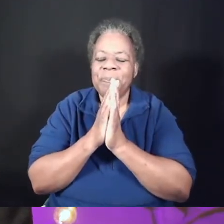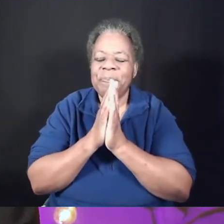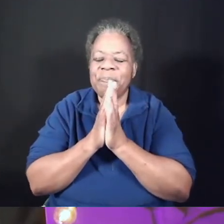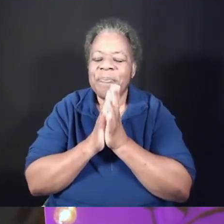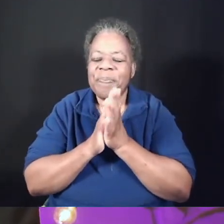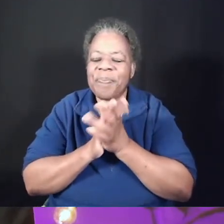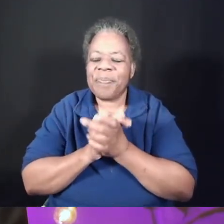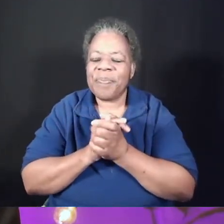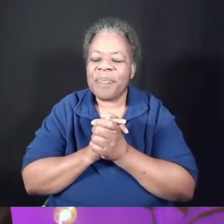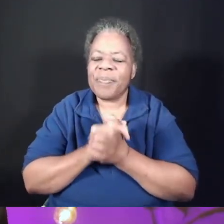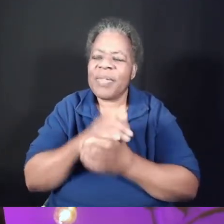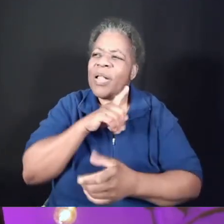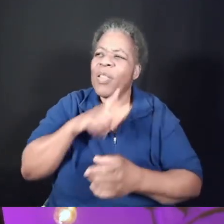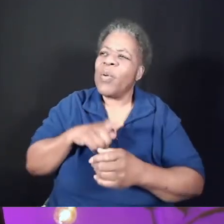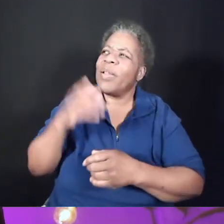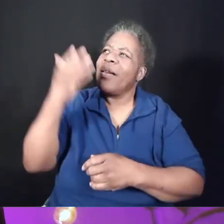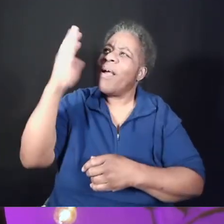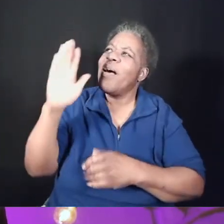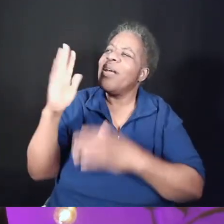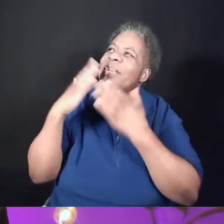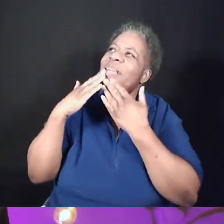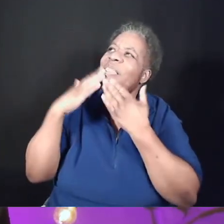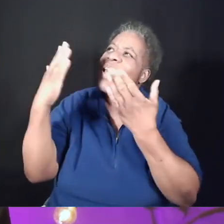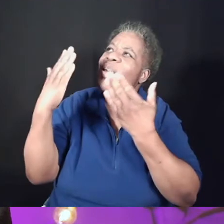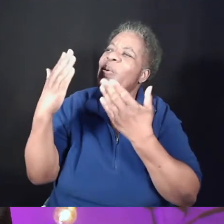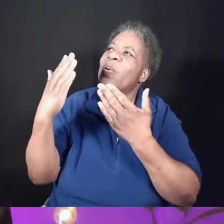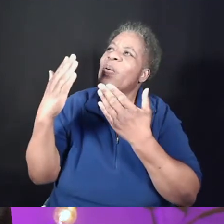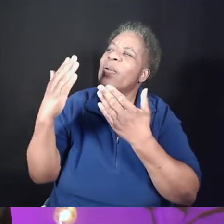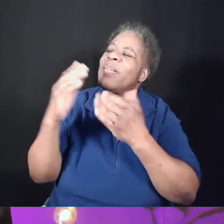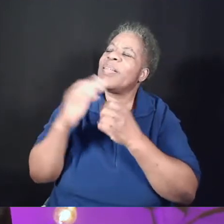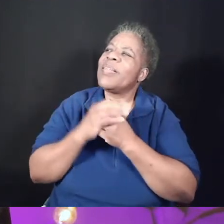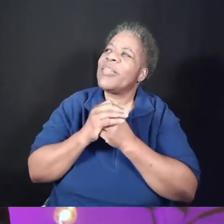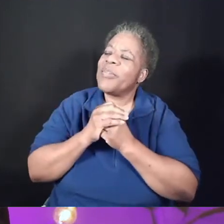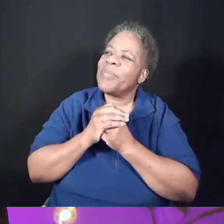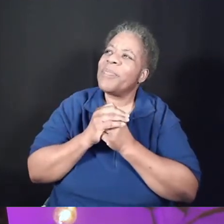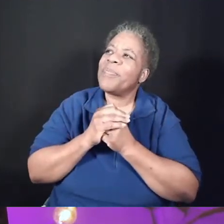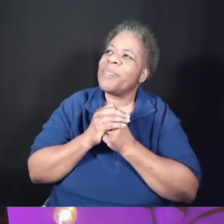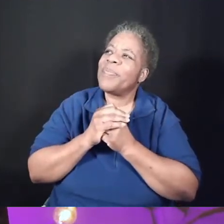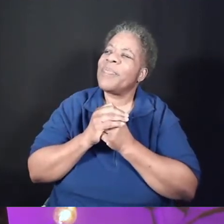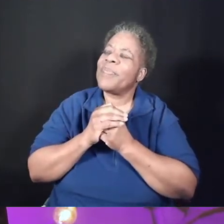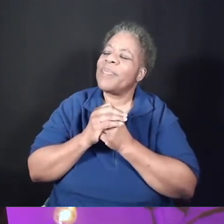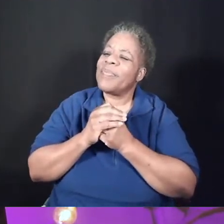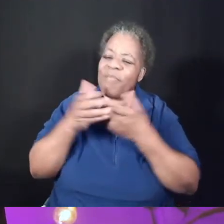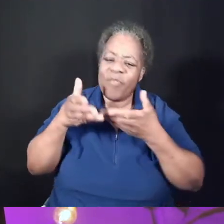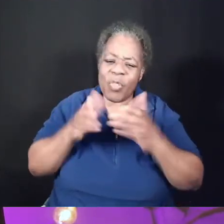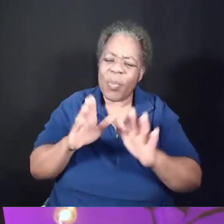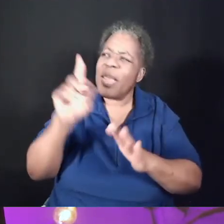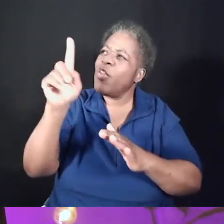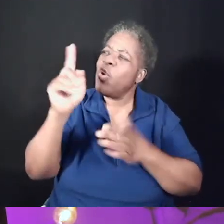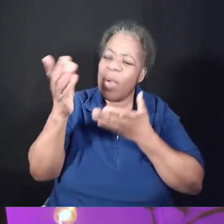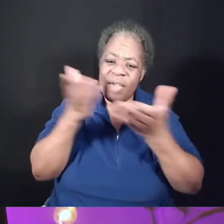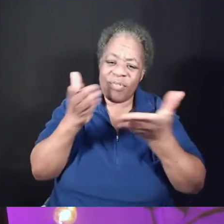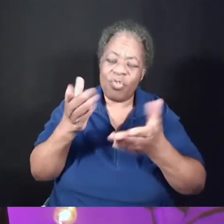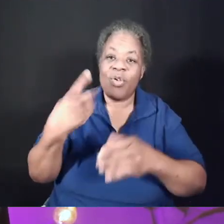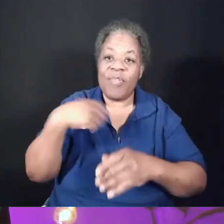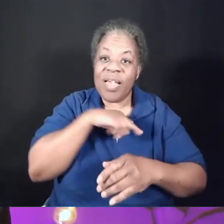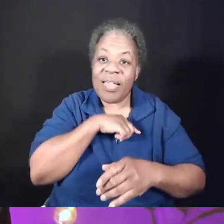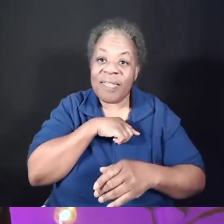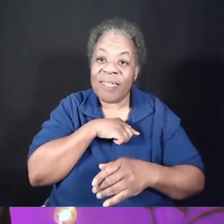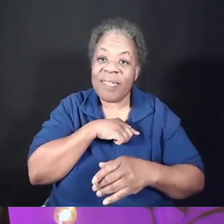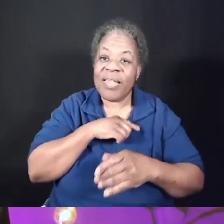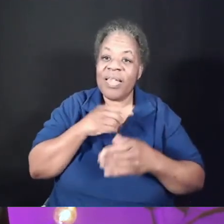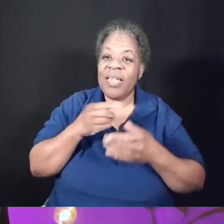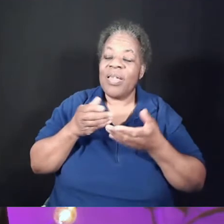Lord God, we thank You for this time. We thank You for the way that You have served us, and the way that Your service